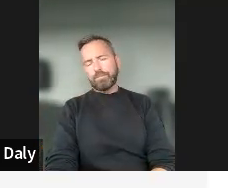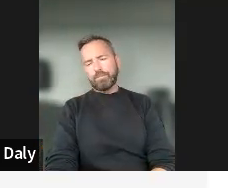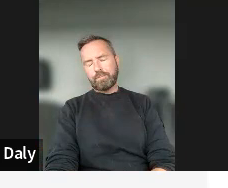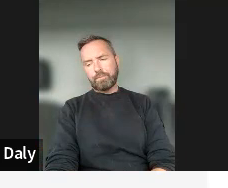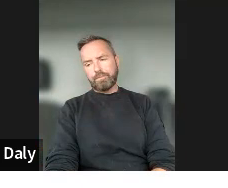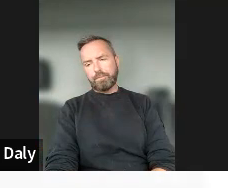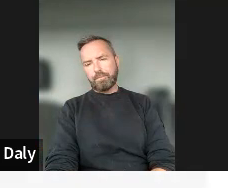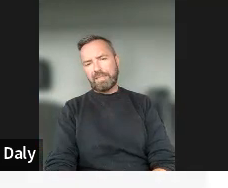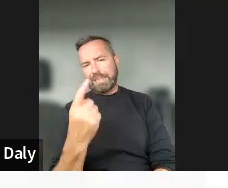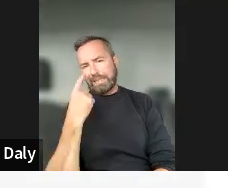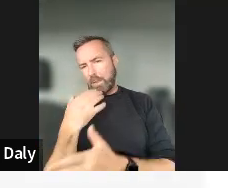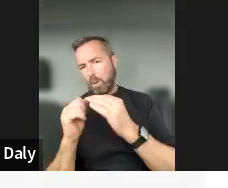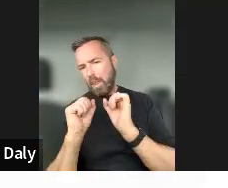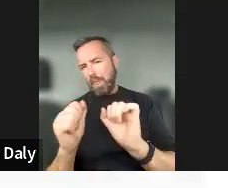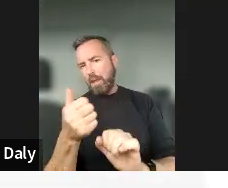person gave.